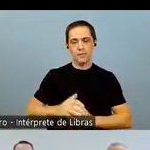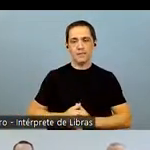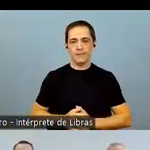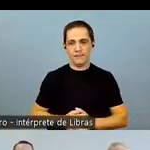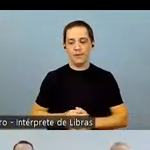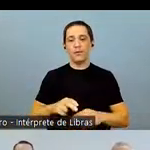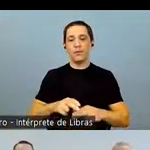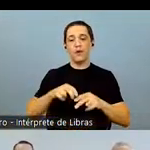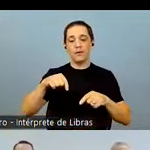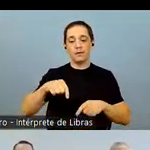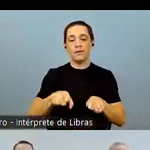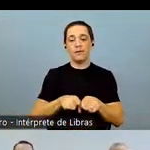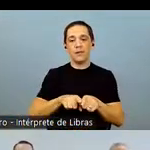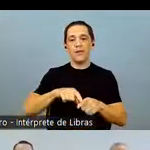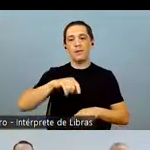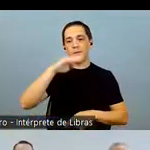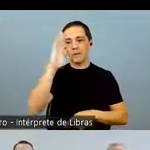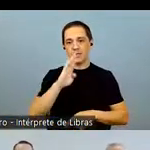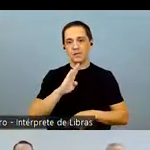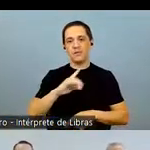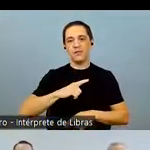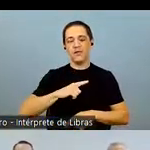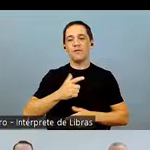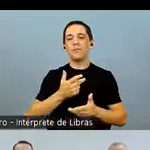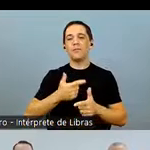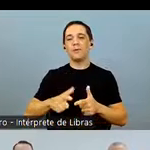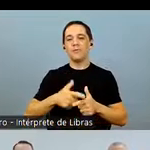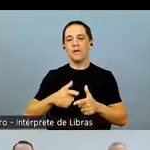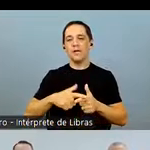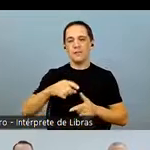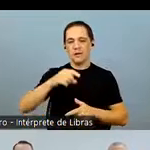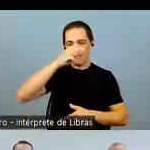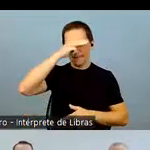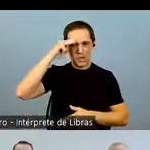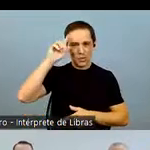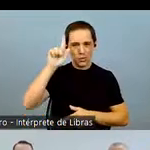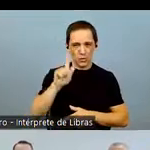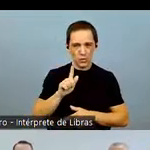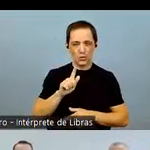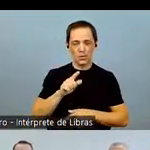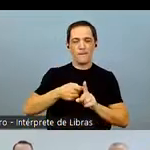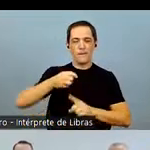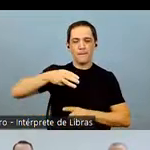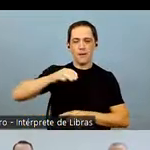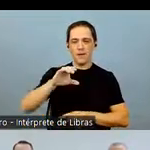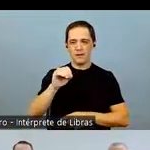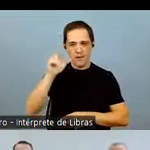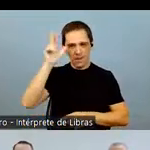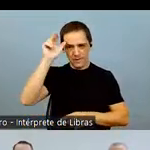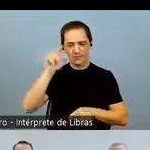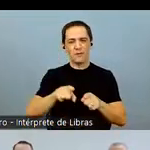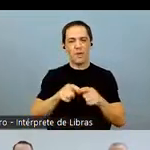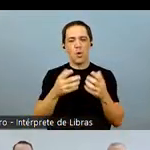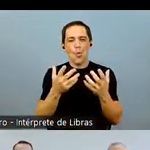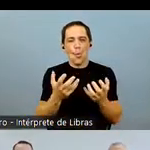some questions about the final yield in Brazil, since some regions were under water stress in